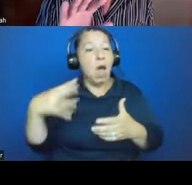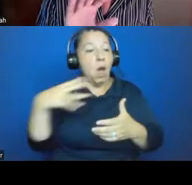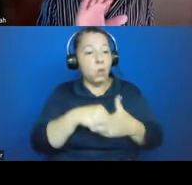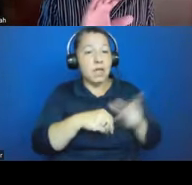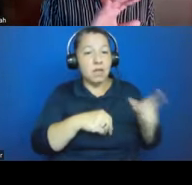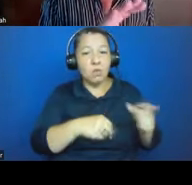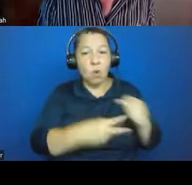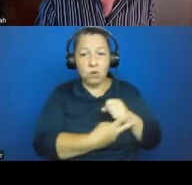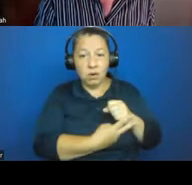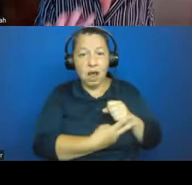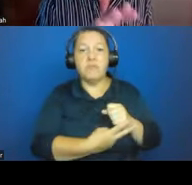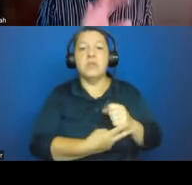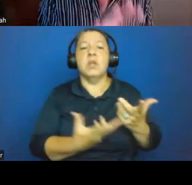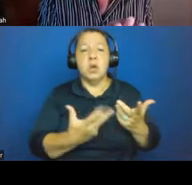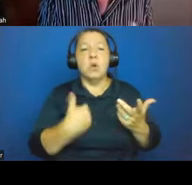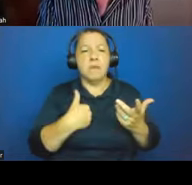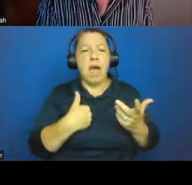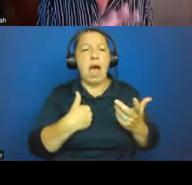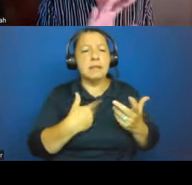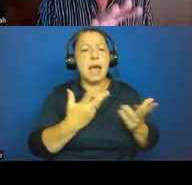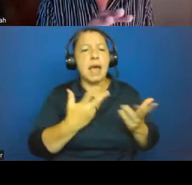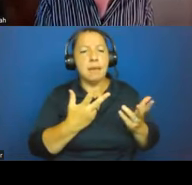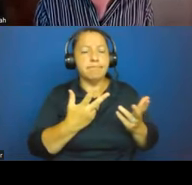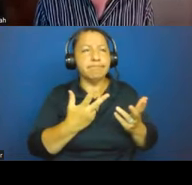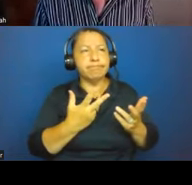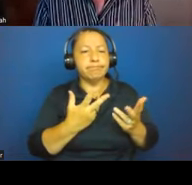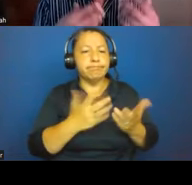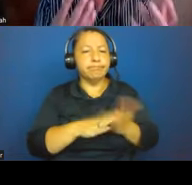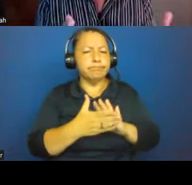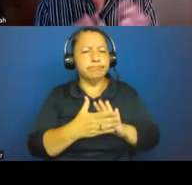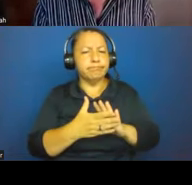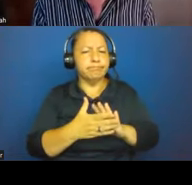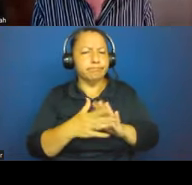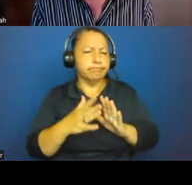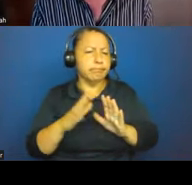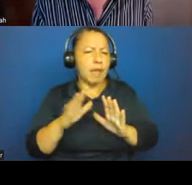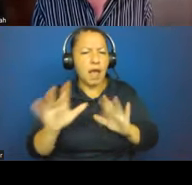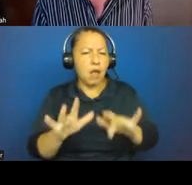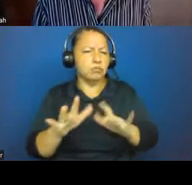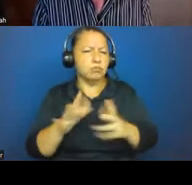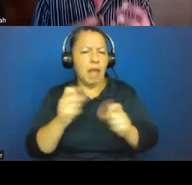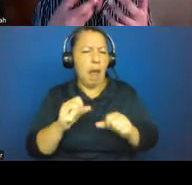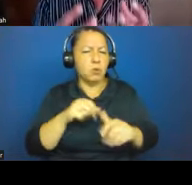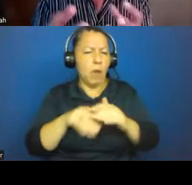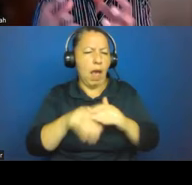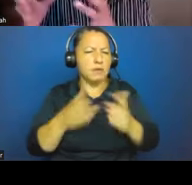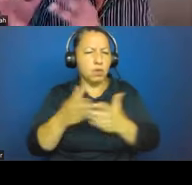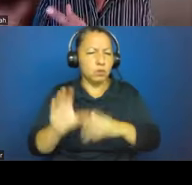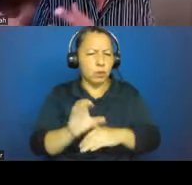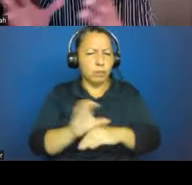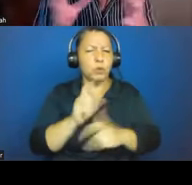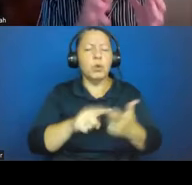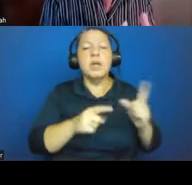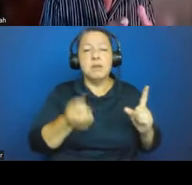various studies supported by Stanford VPUE, Vice Provost for Undergraduate Education has supported